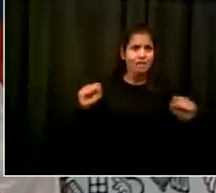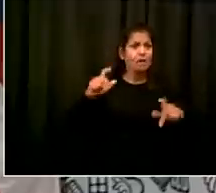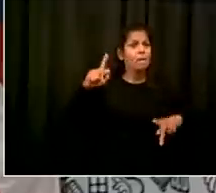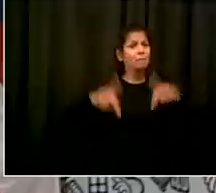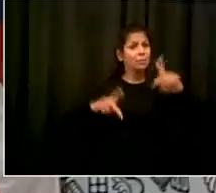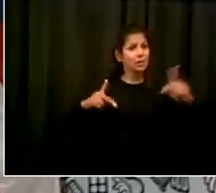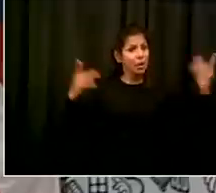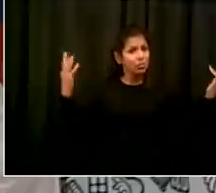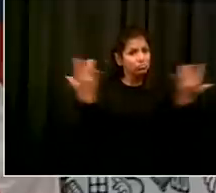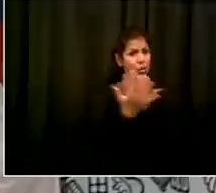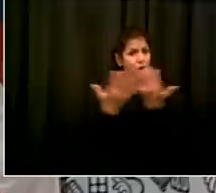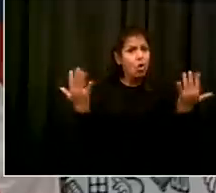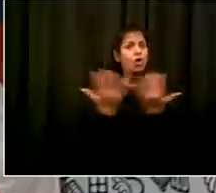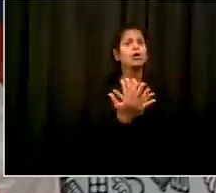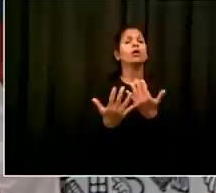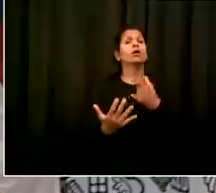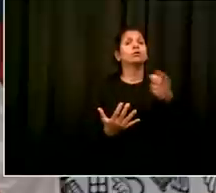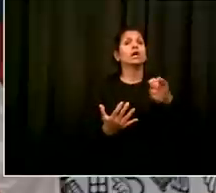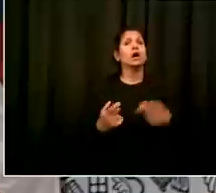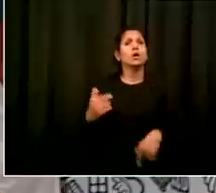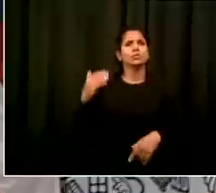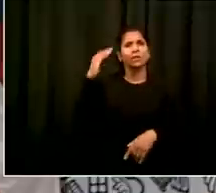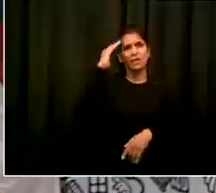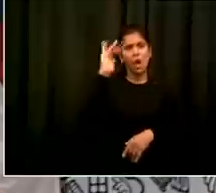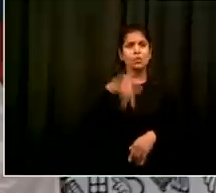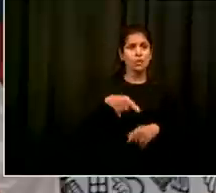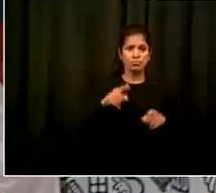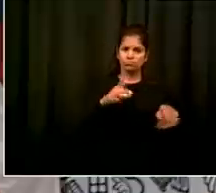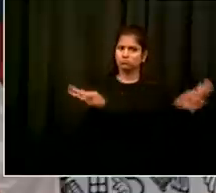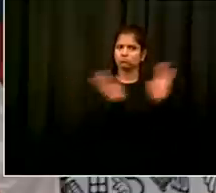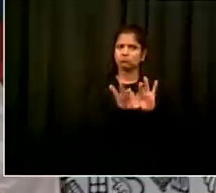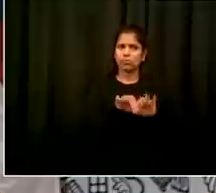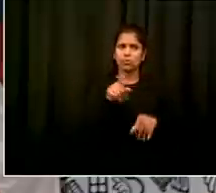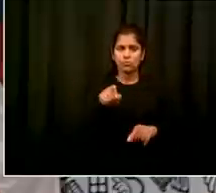go ahead last question for today it goes to aaron from politico